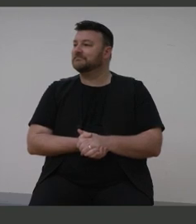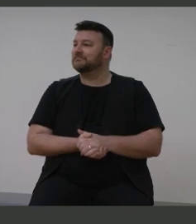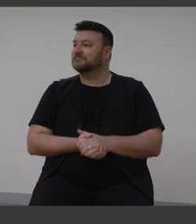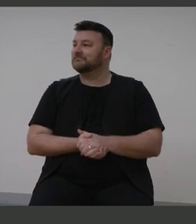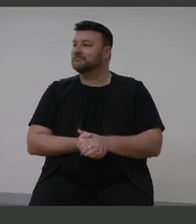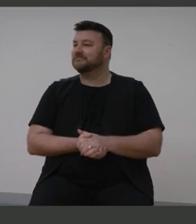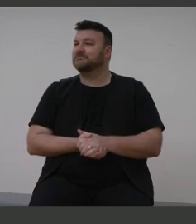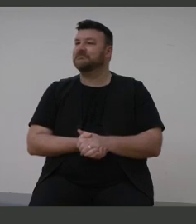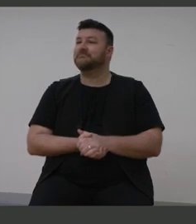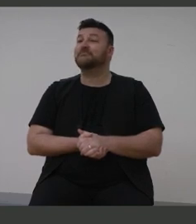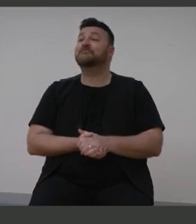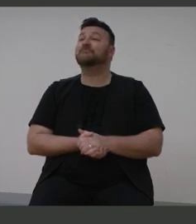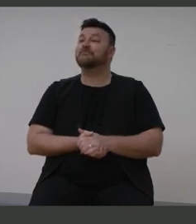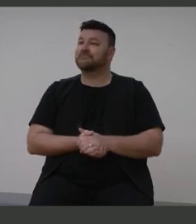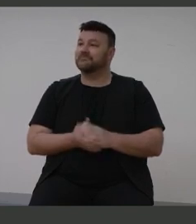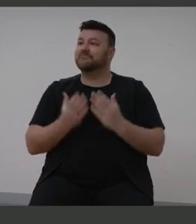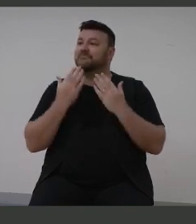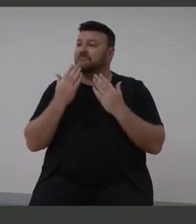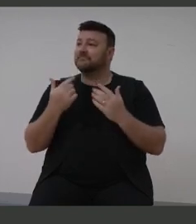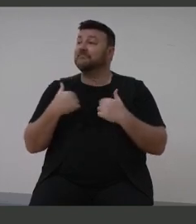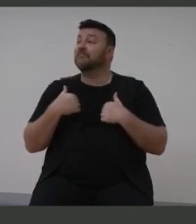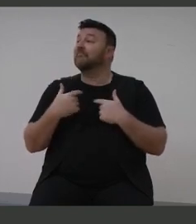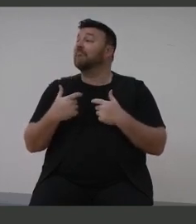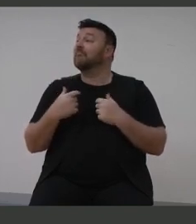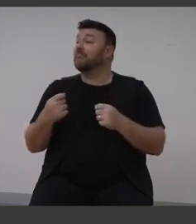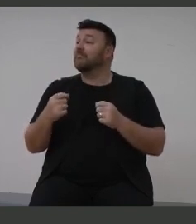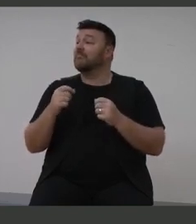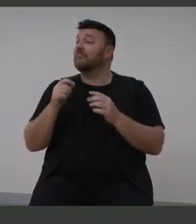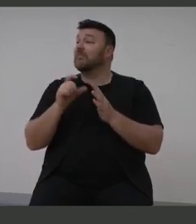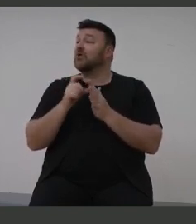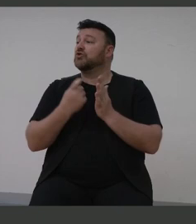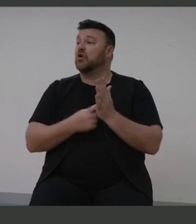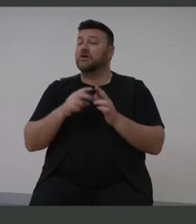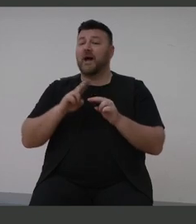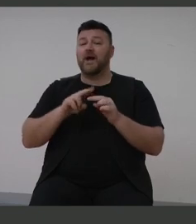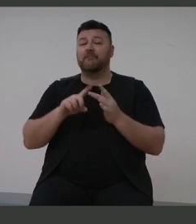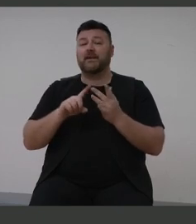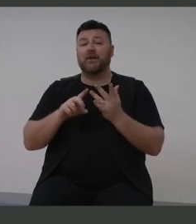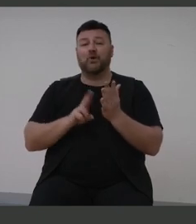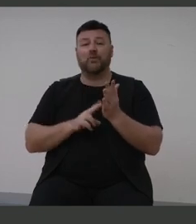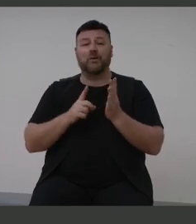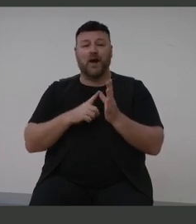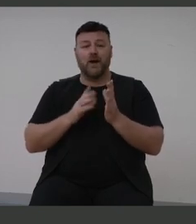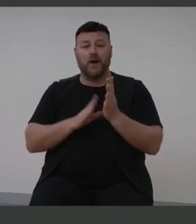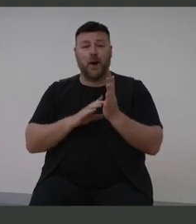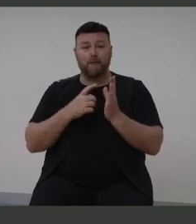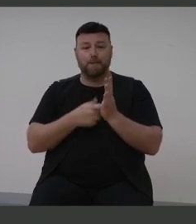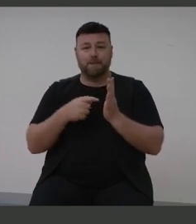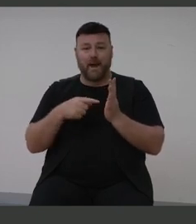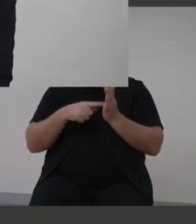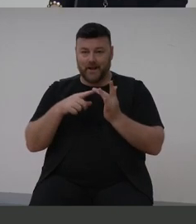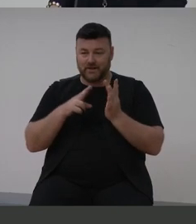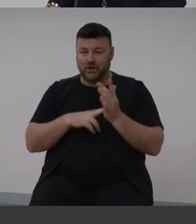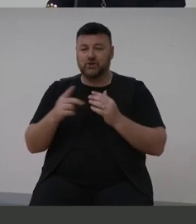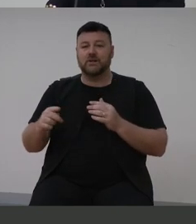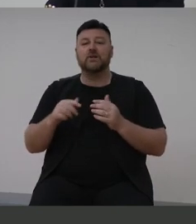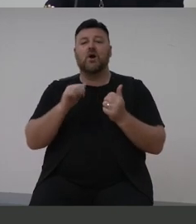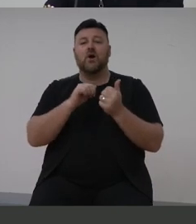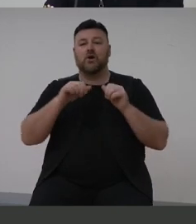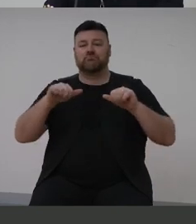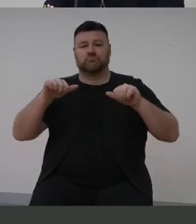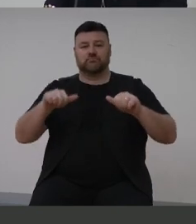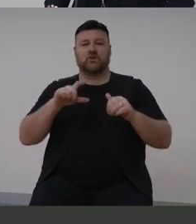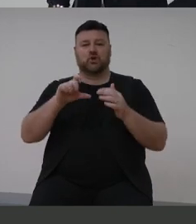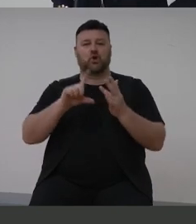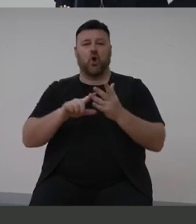Thank you. I would now like to invite the Honourable Dr. Fiona Martin. So Dr. Martin is the co-chair of the Commonwealth